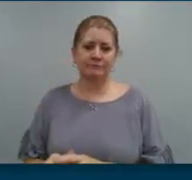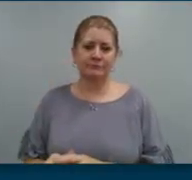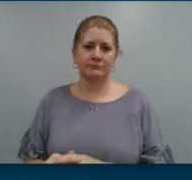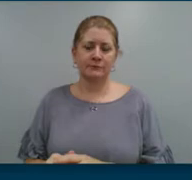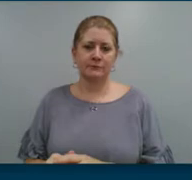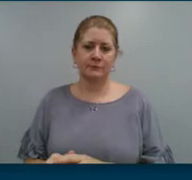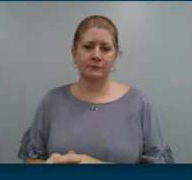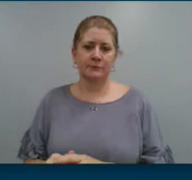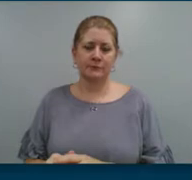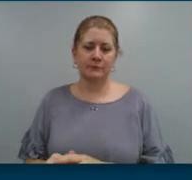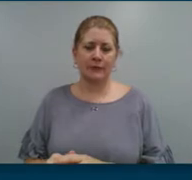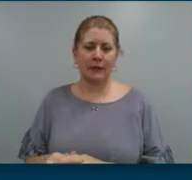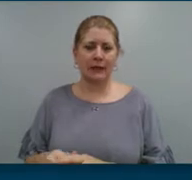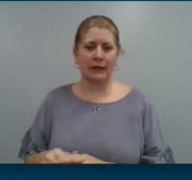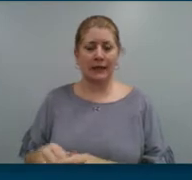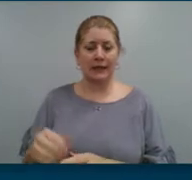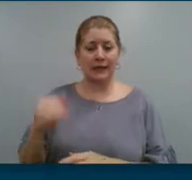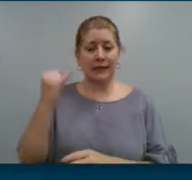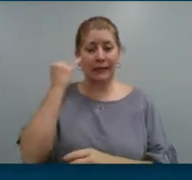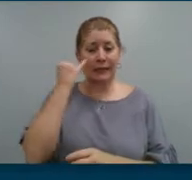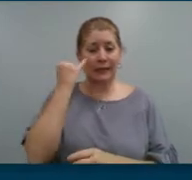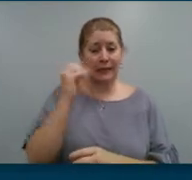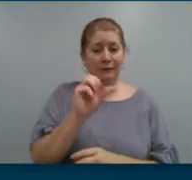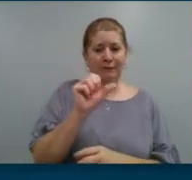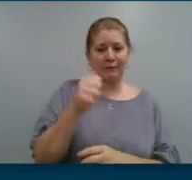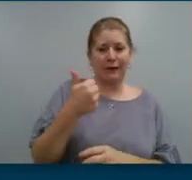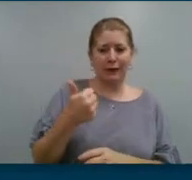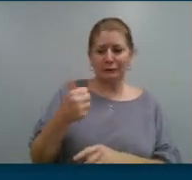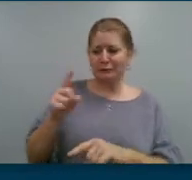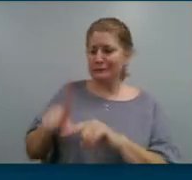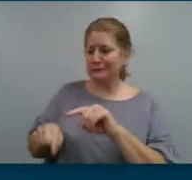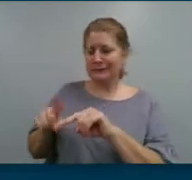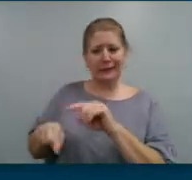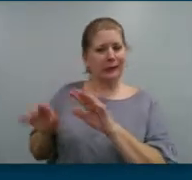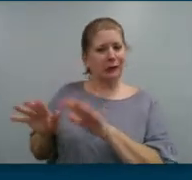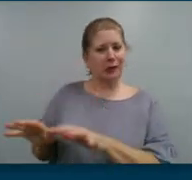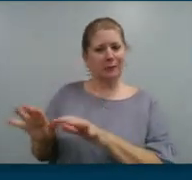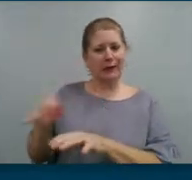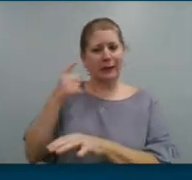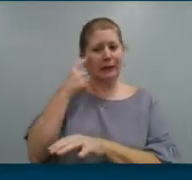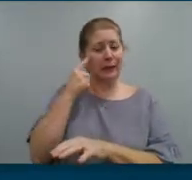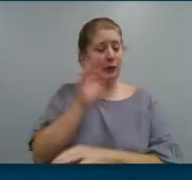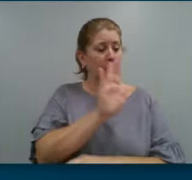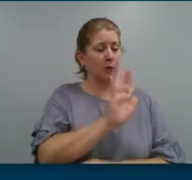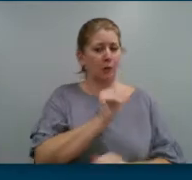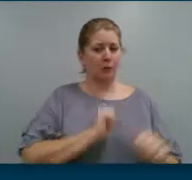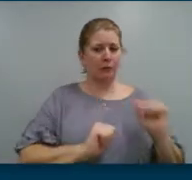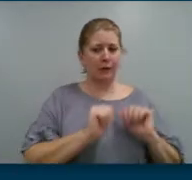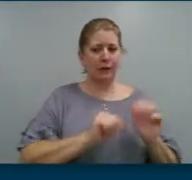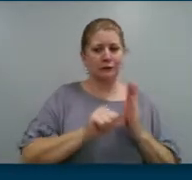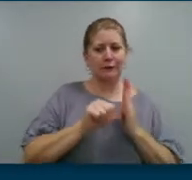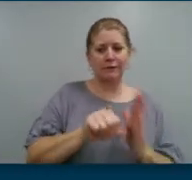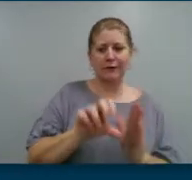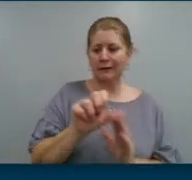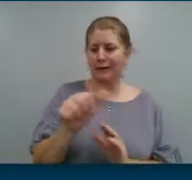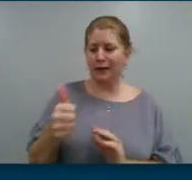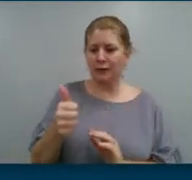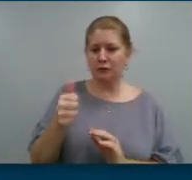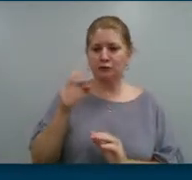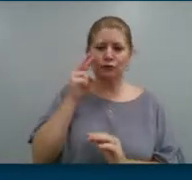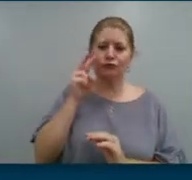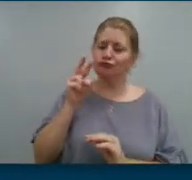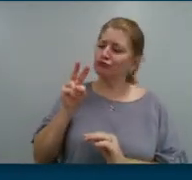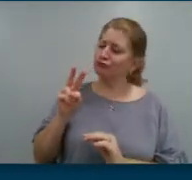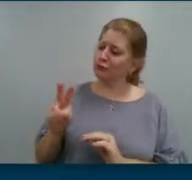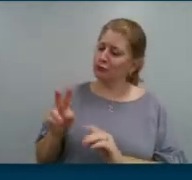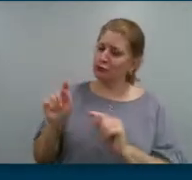Be thoughtful of those downstream by thinking about how your actions affect others. Look beneath the surface and try